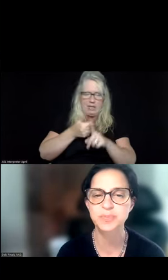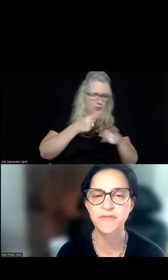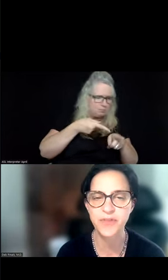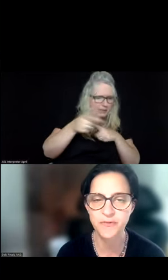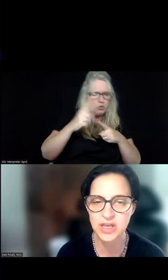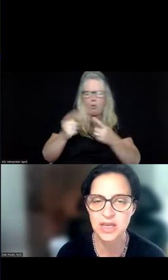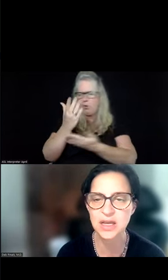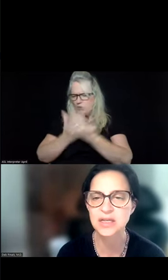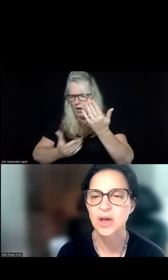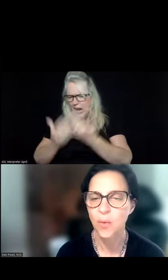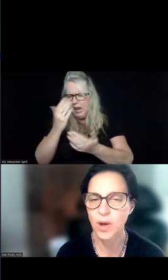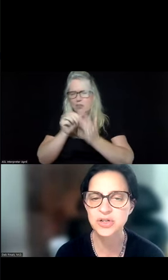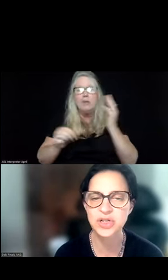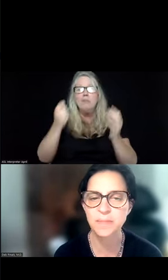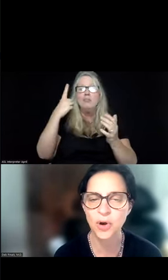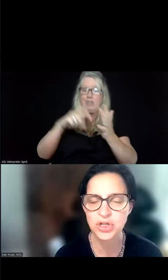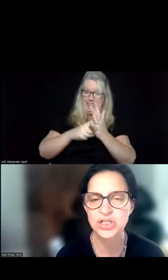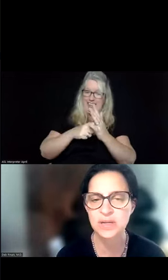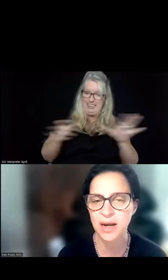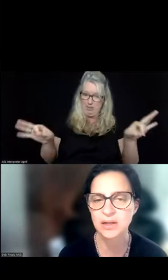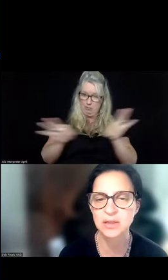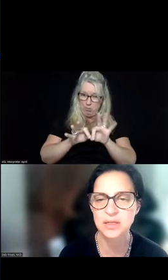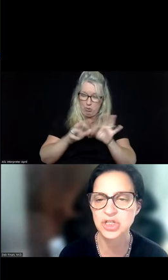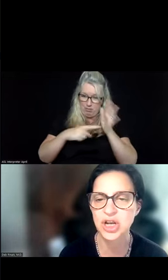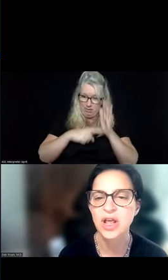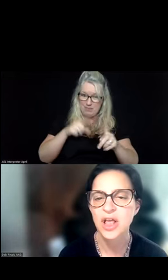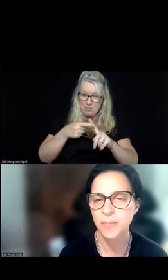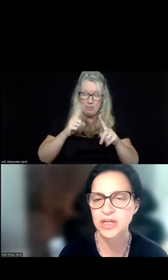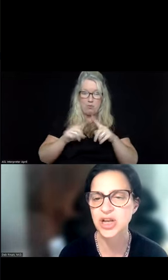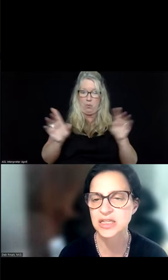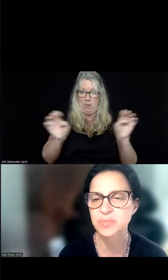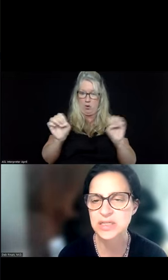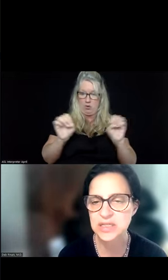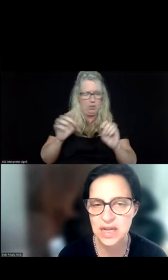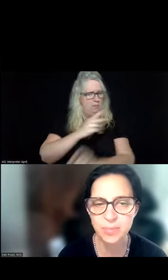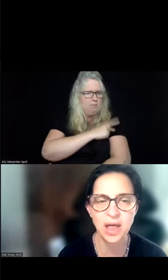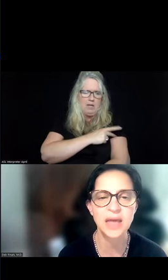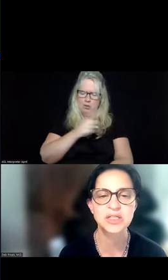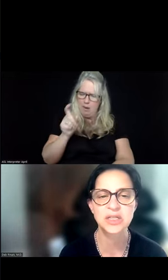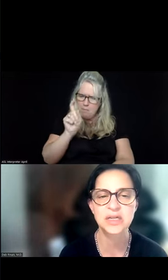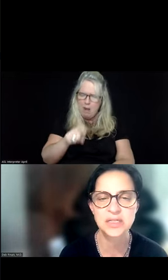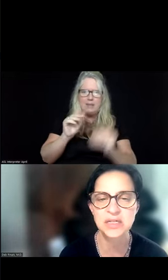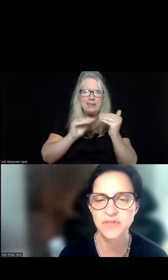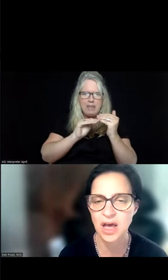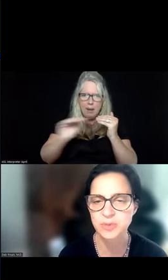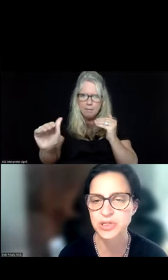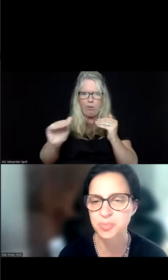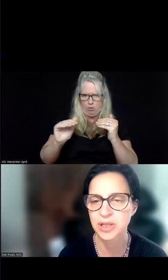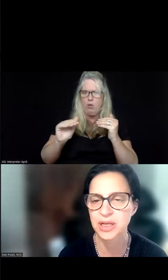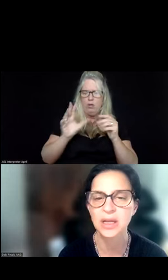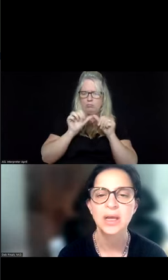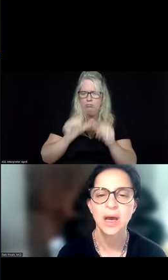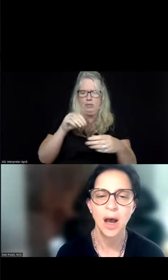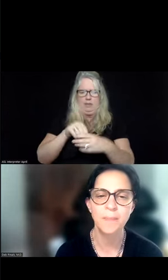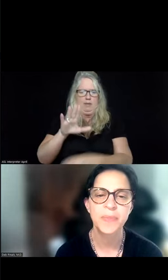surgeons. But the key is, once there's an emergency medical condition, the patient has to be stabilized to the extent of the hospital's